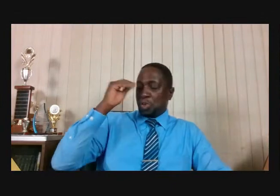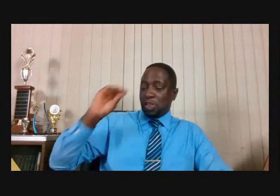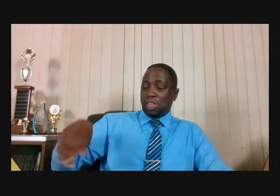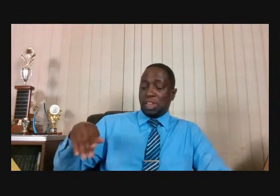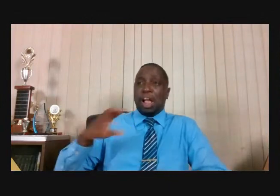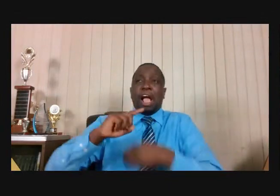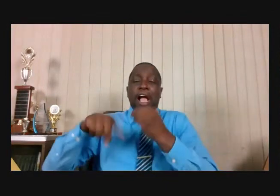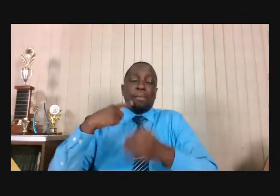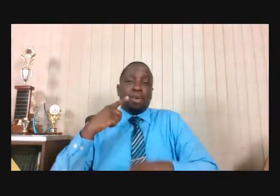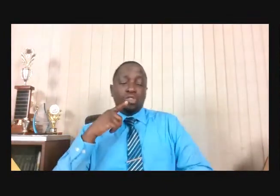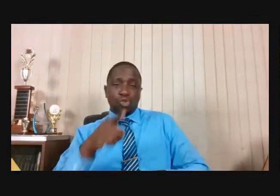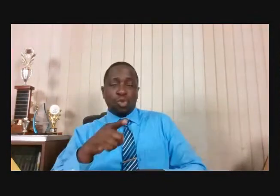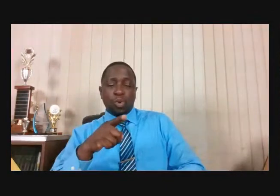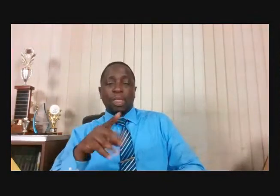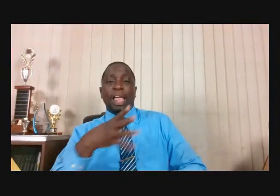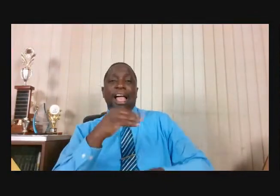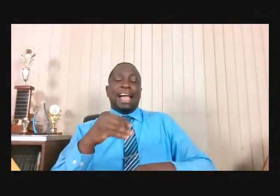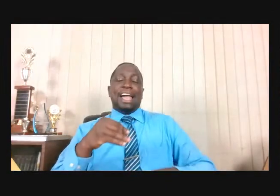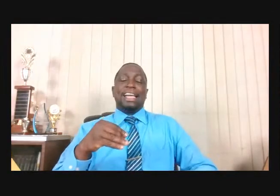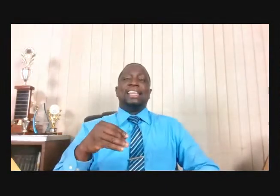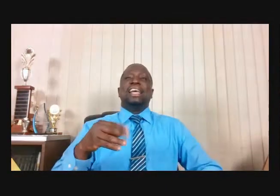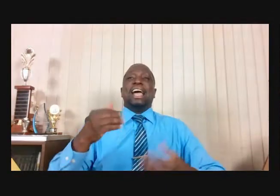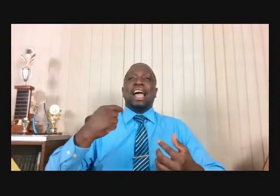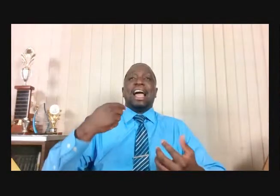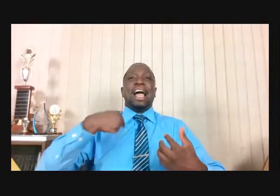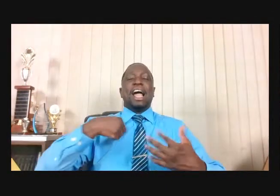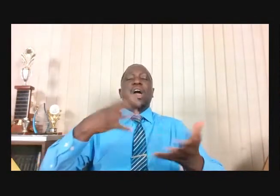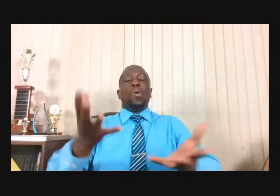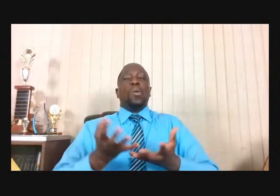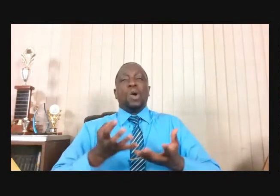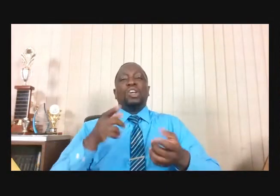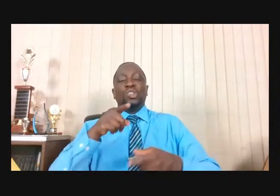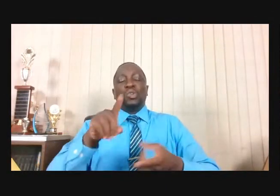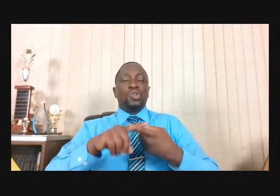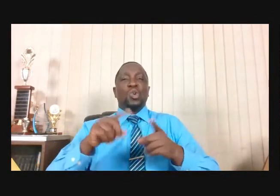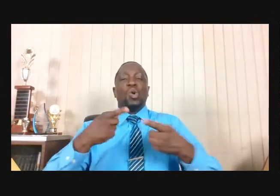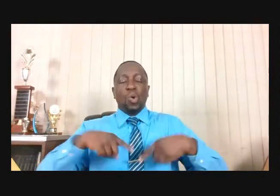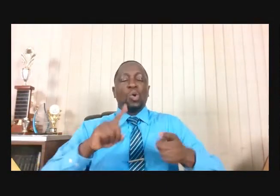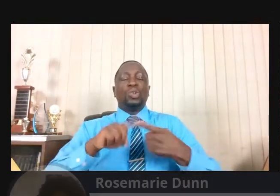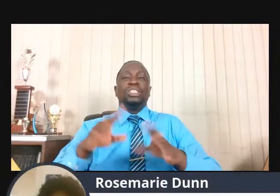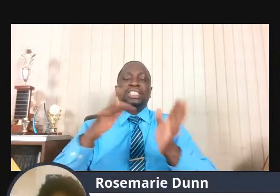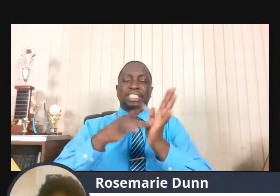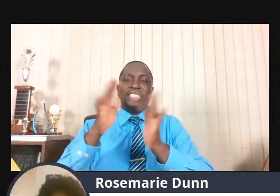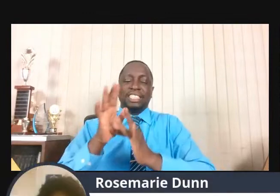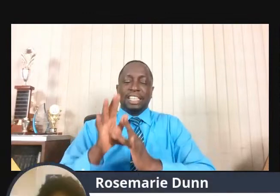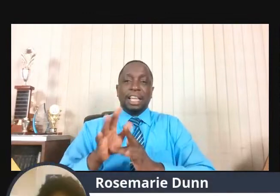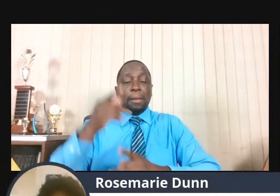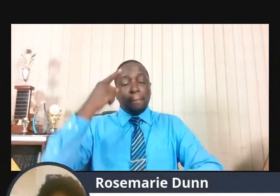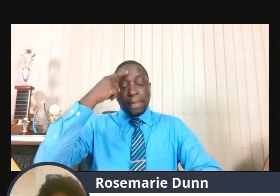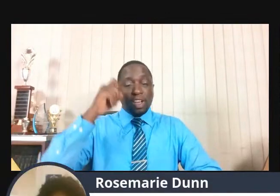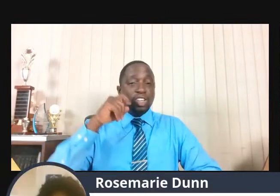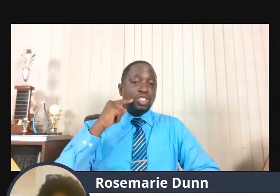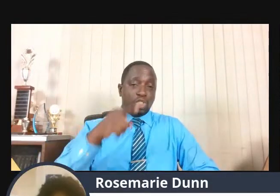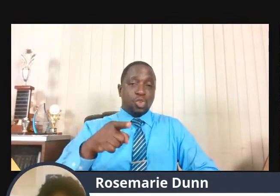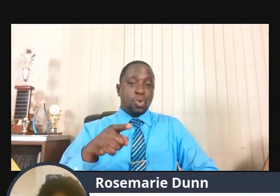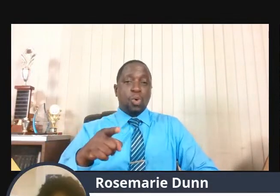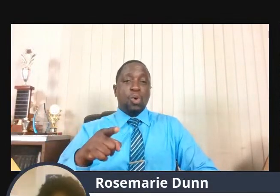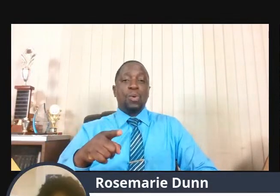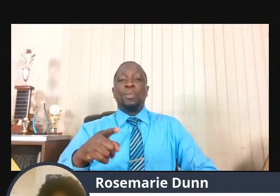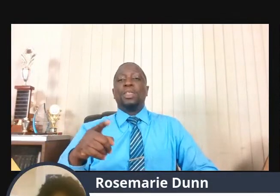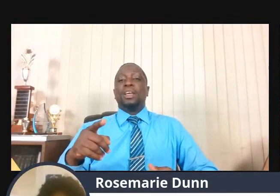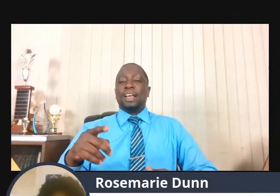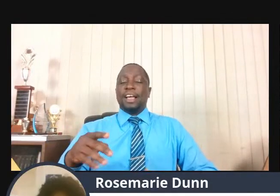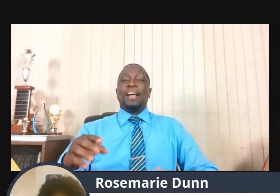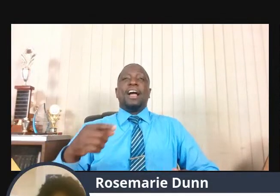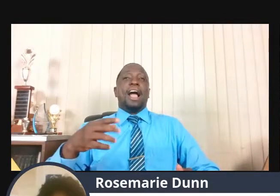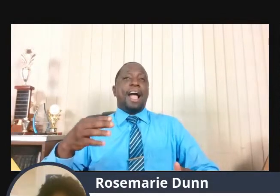feels. And Elijah, I want you to go to Jesus because you have been in the valley of depression.